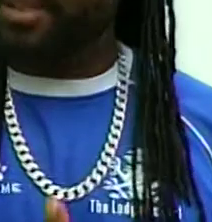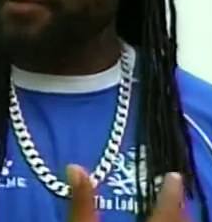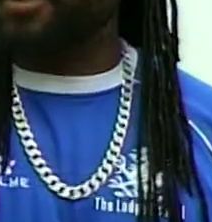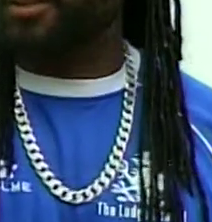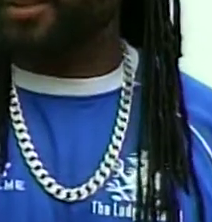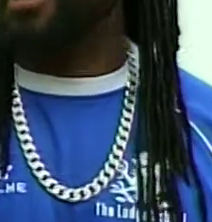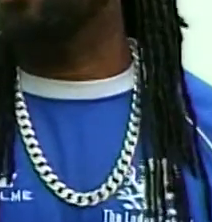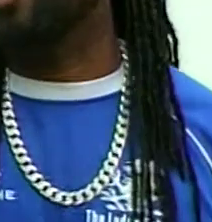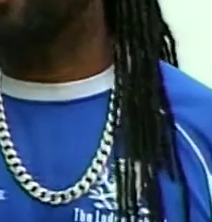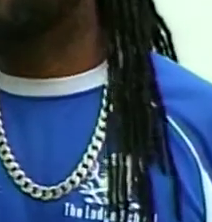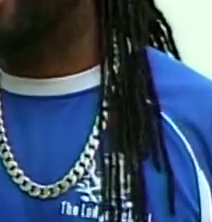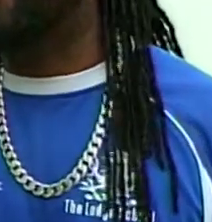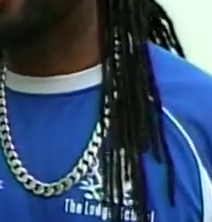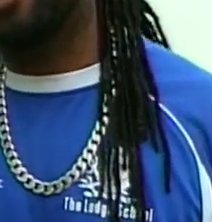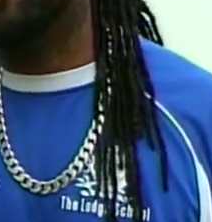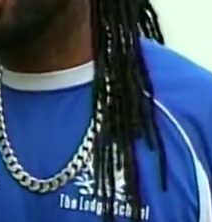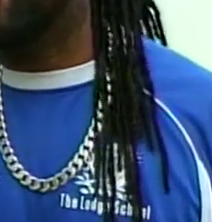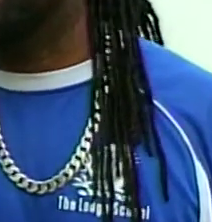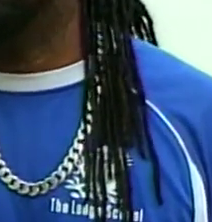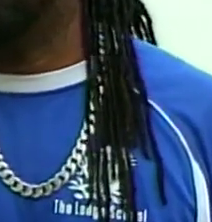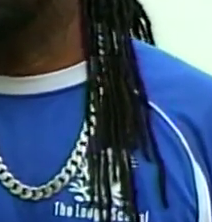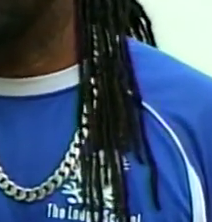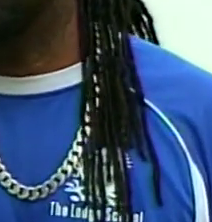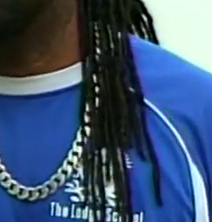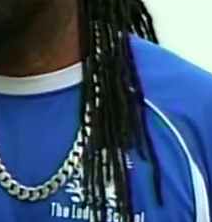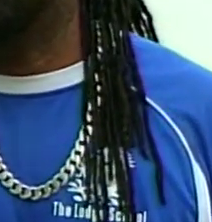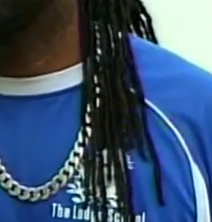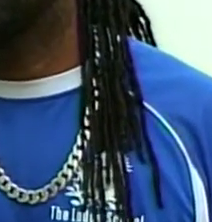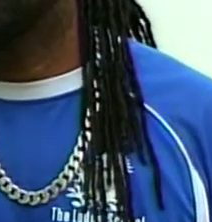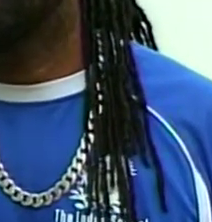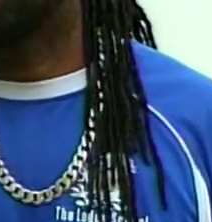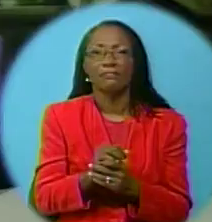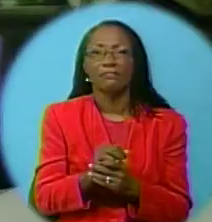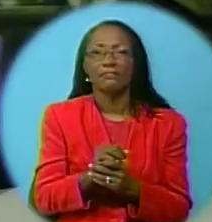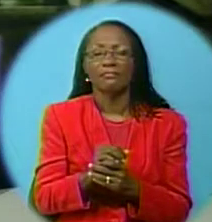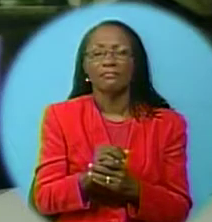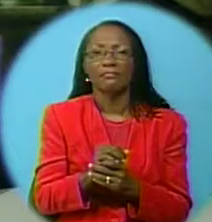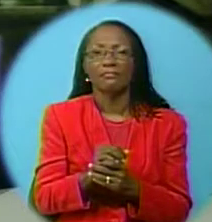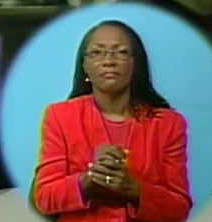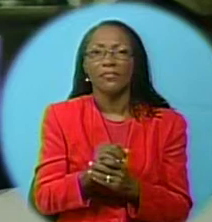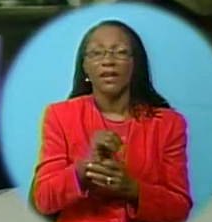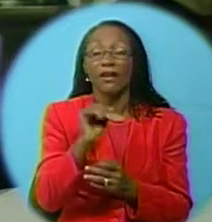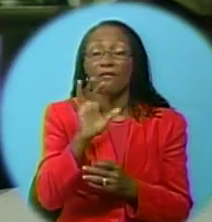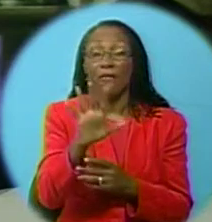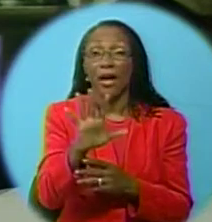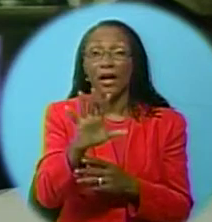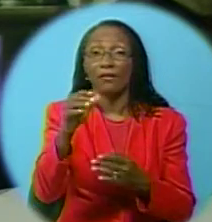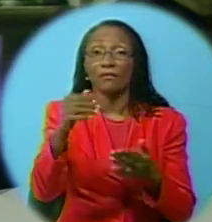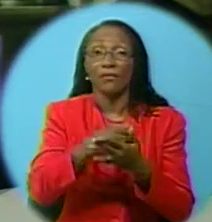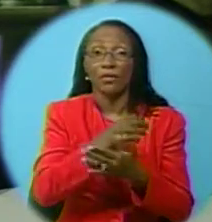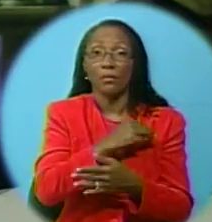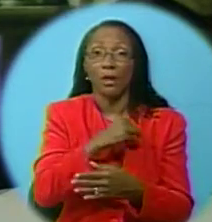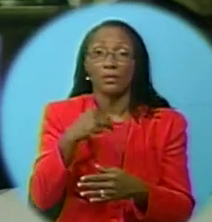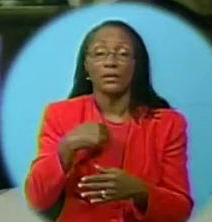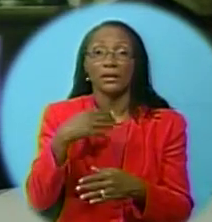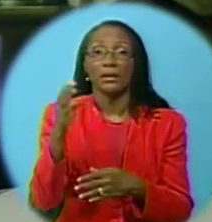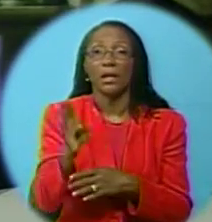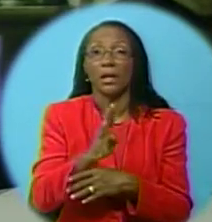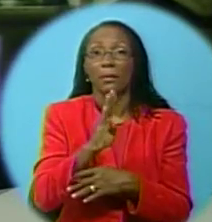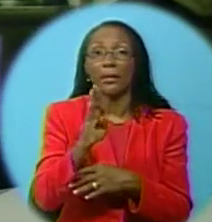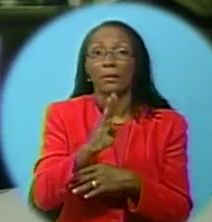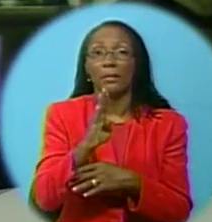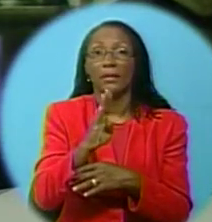it then. It was given to us then. So what we're trying to do now is just give back a little bit. Five new members to the Barbados Football